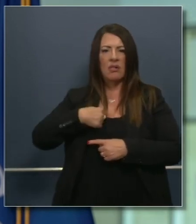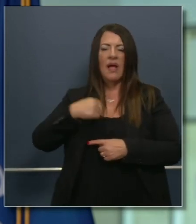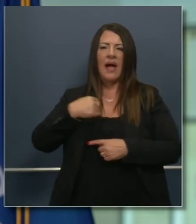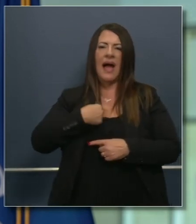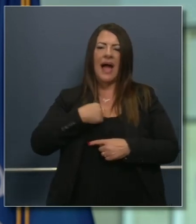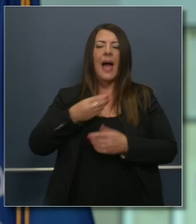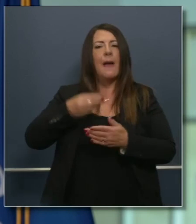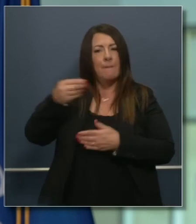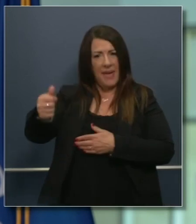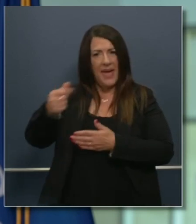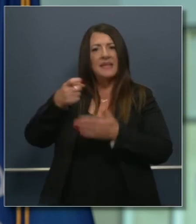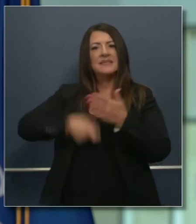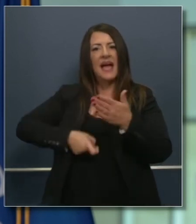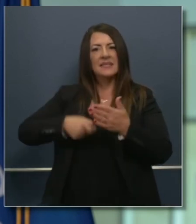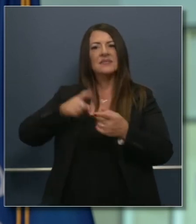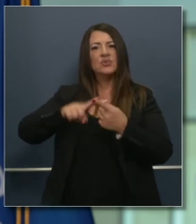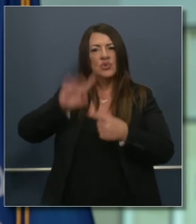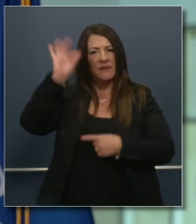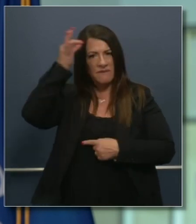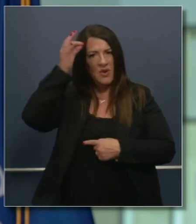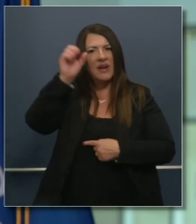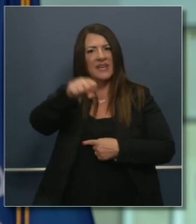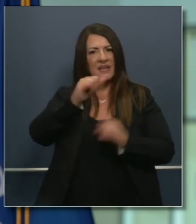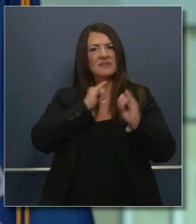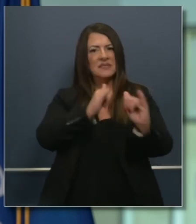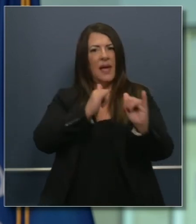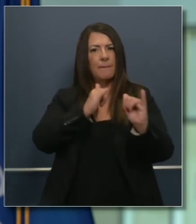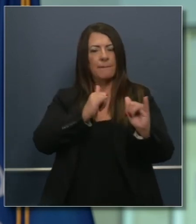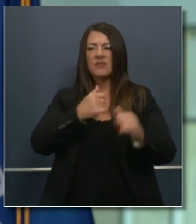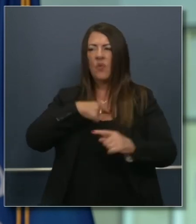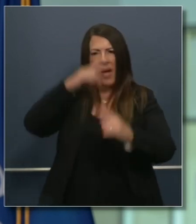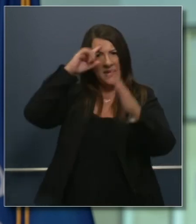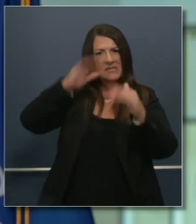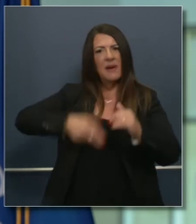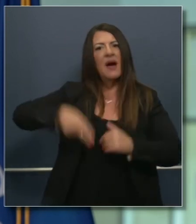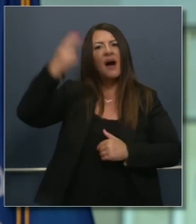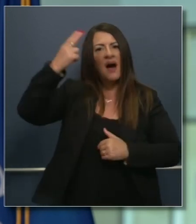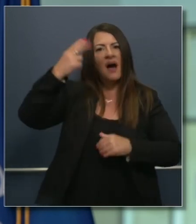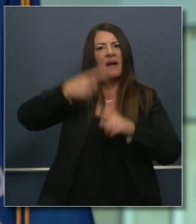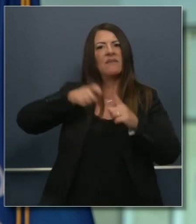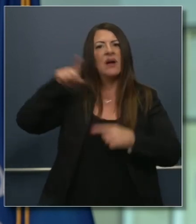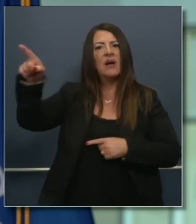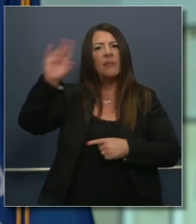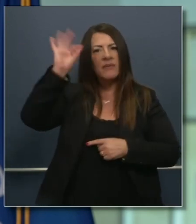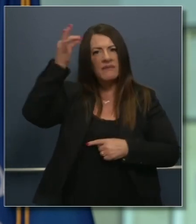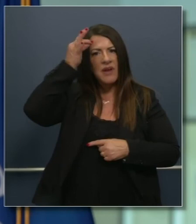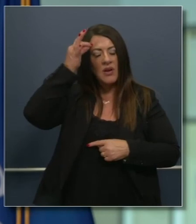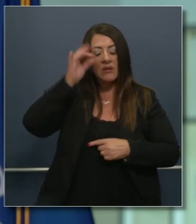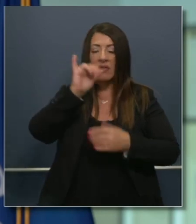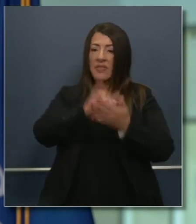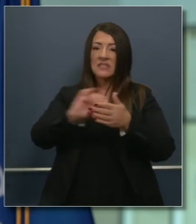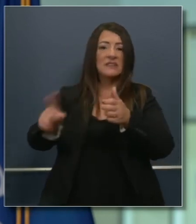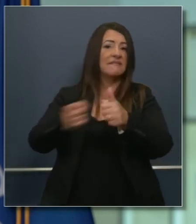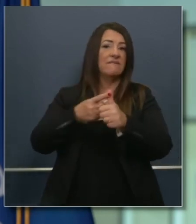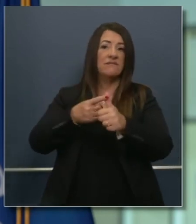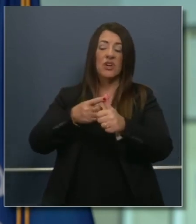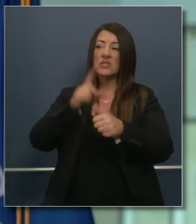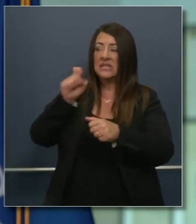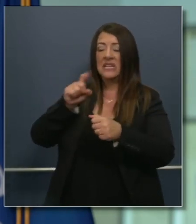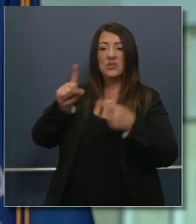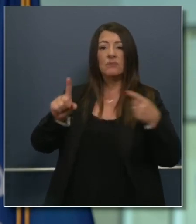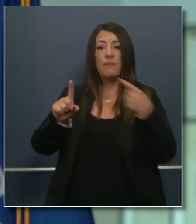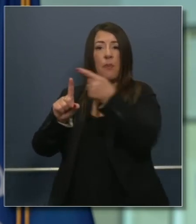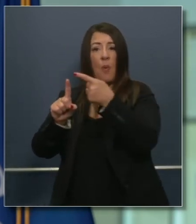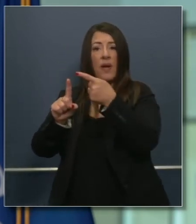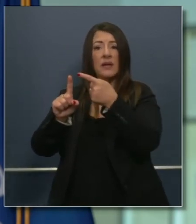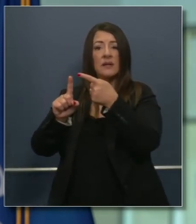taxpayer, demand and expect more of our country, and that first needs to be called out. I'm not alone in calling that